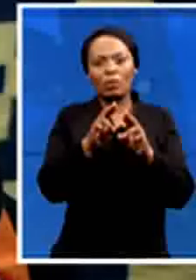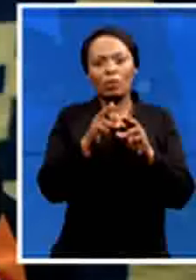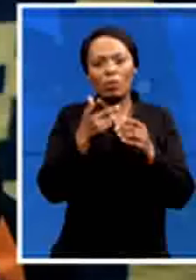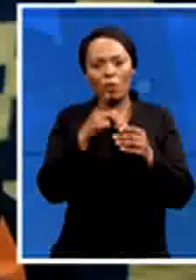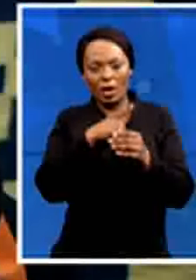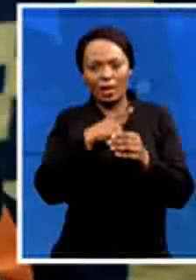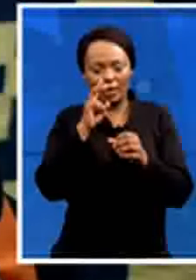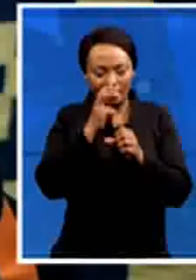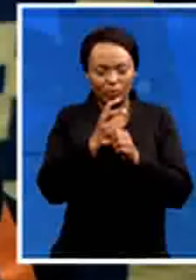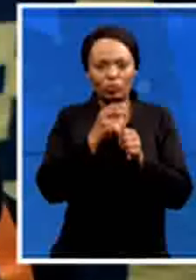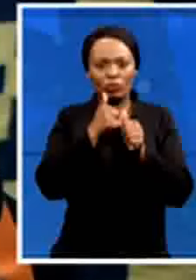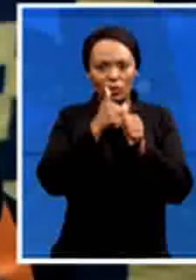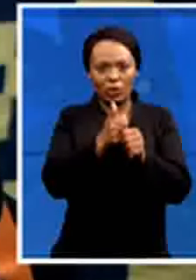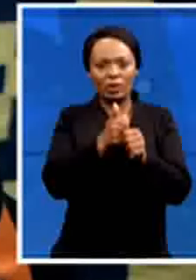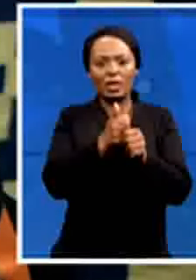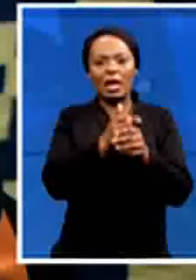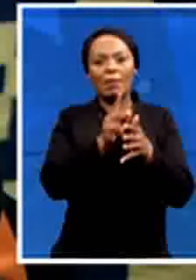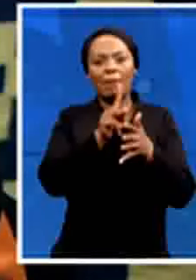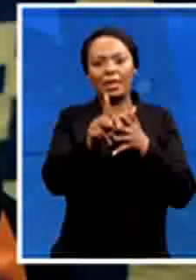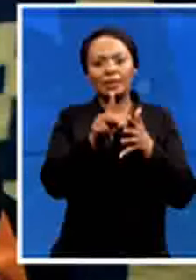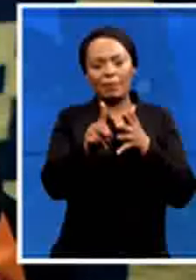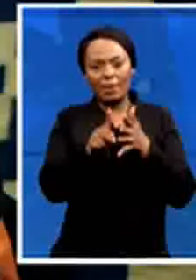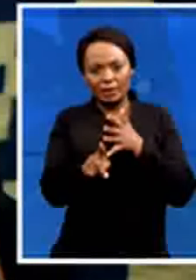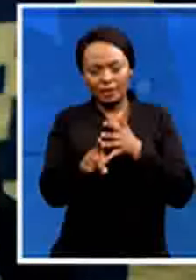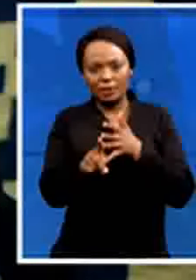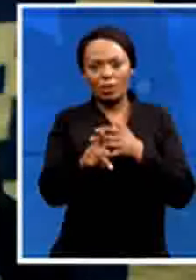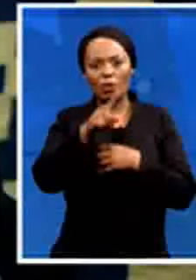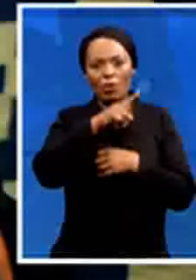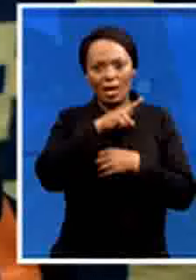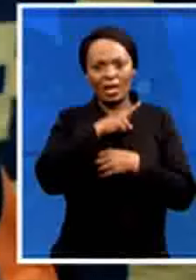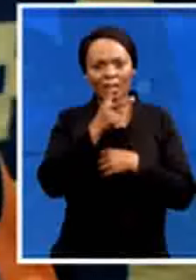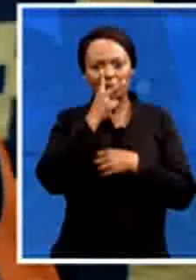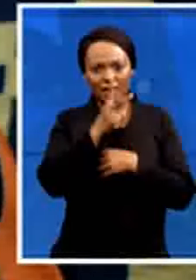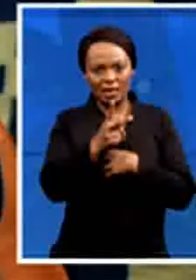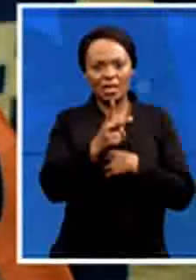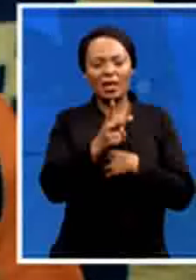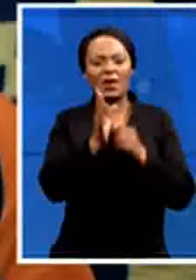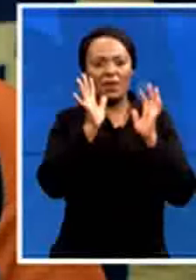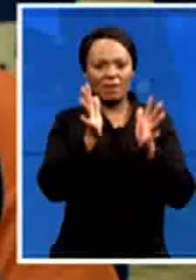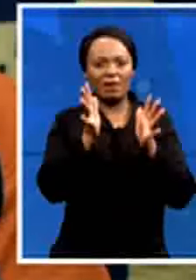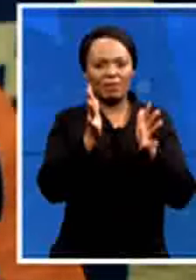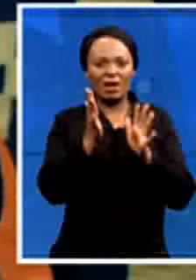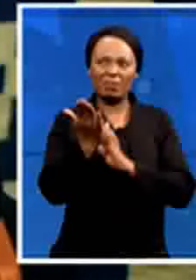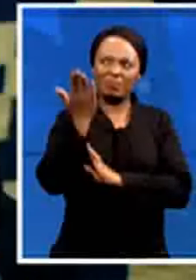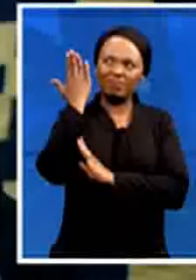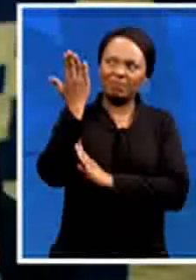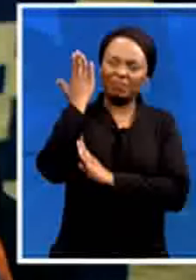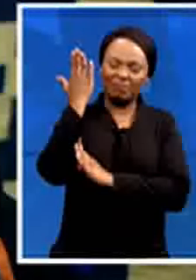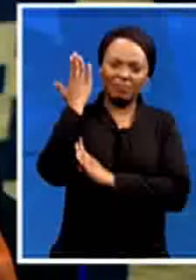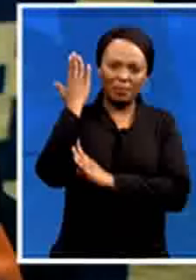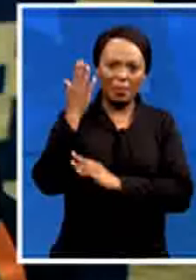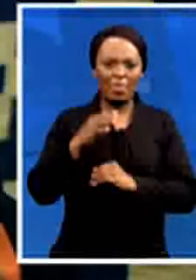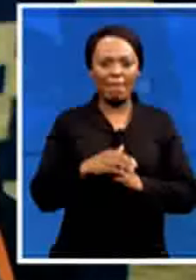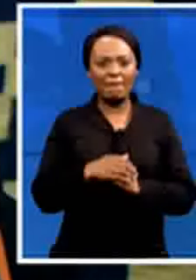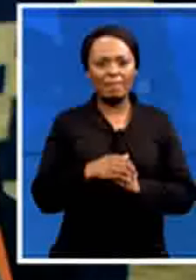we have seen we in the past in fact in all the the the the six terms